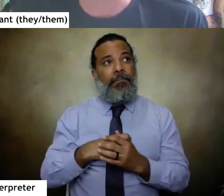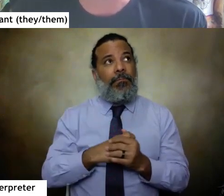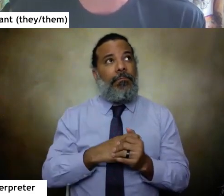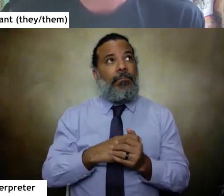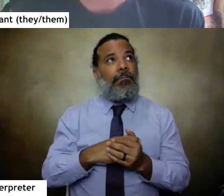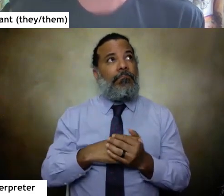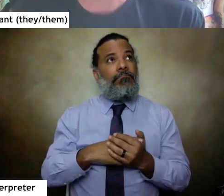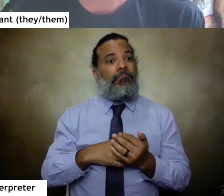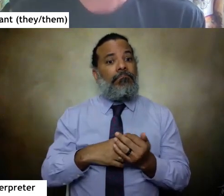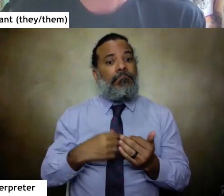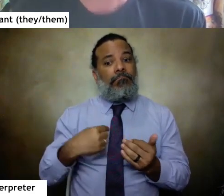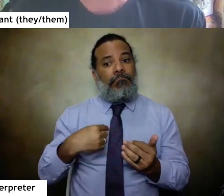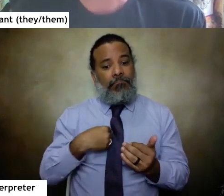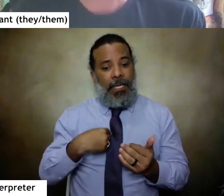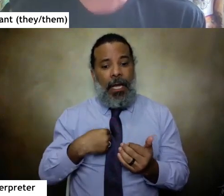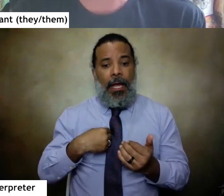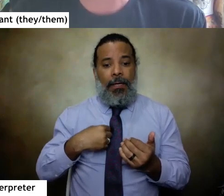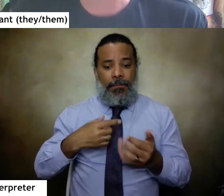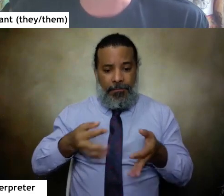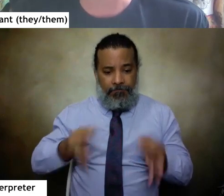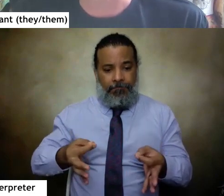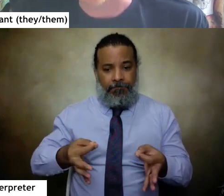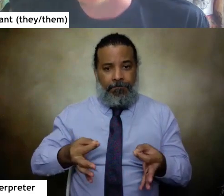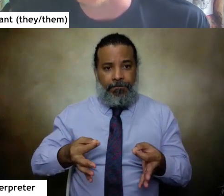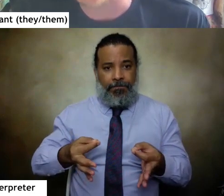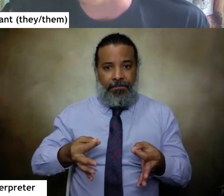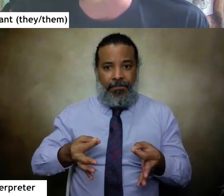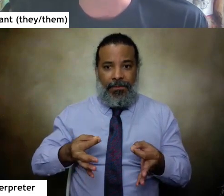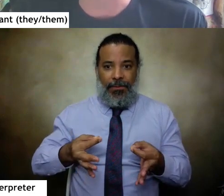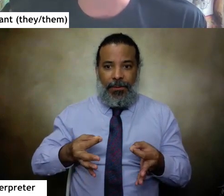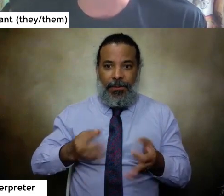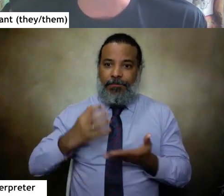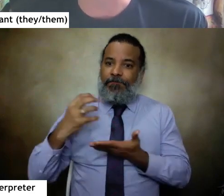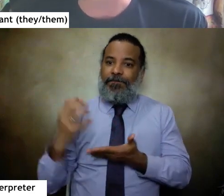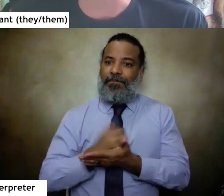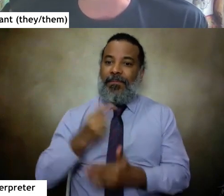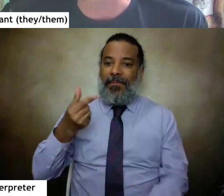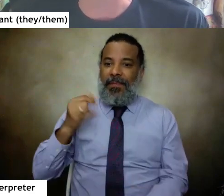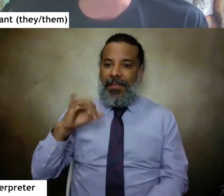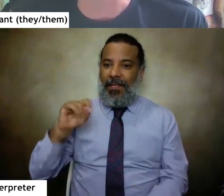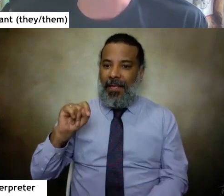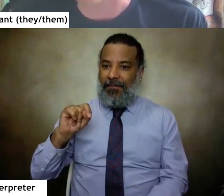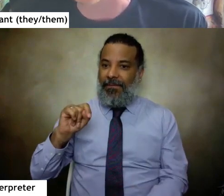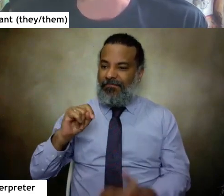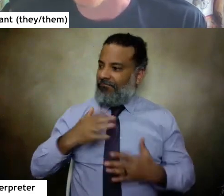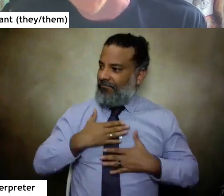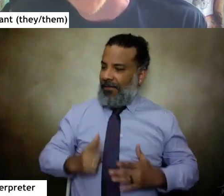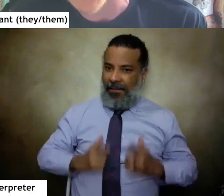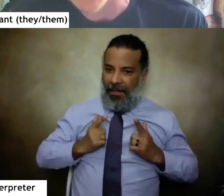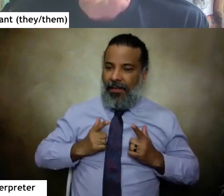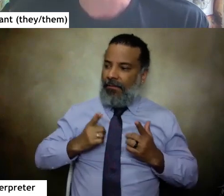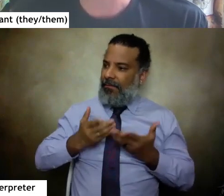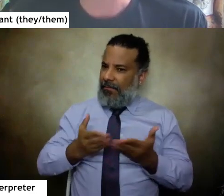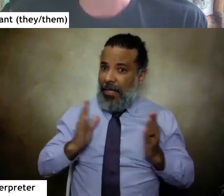to um the gifts of this life like we we've been given gifts and so we have a responsibility